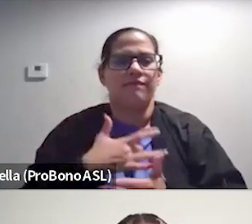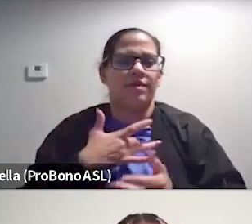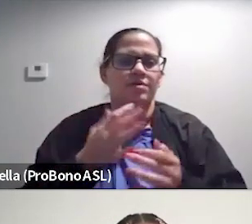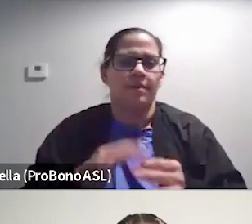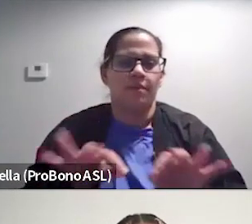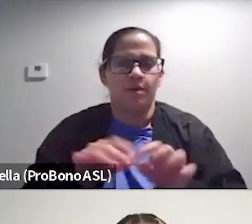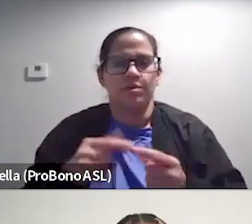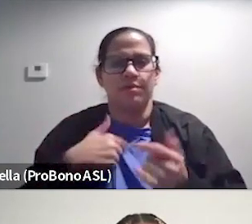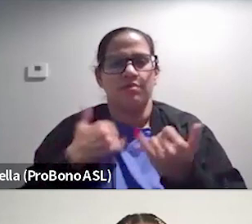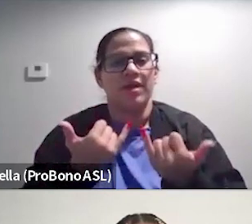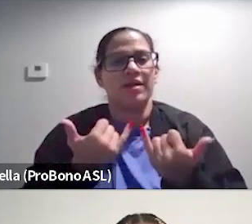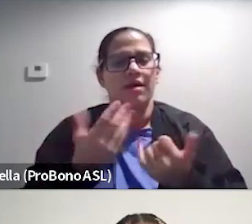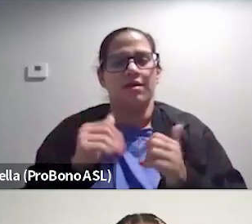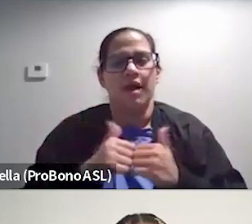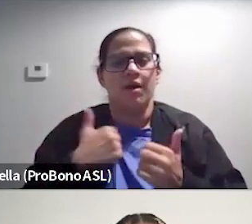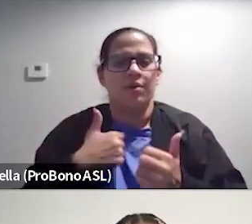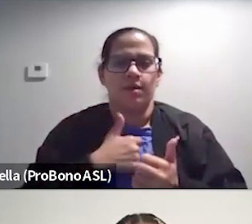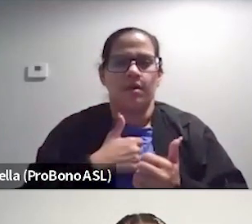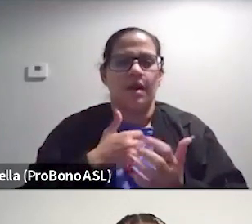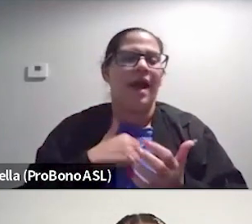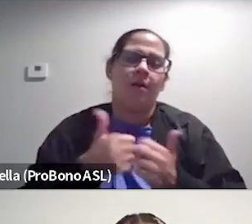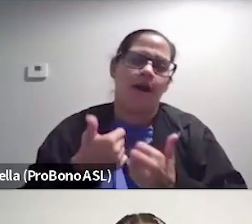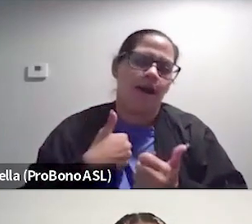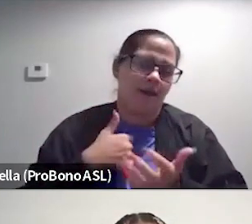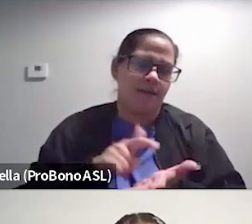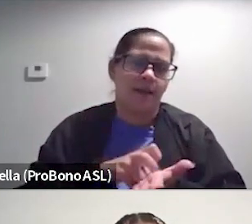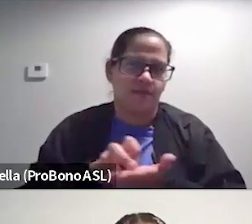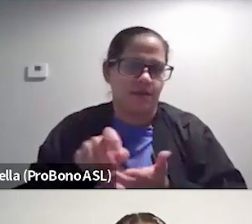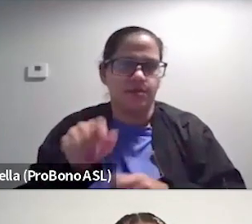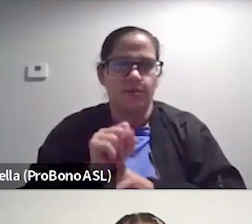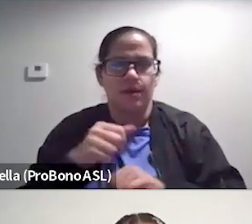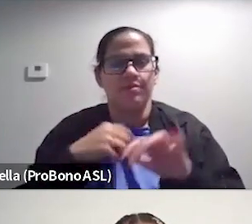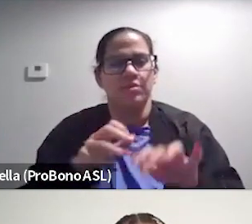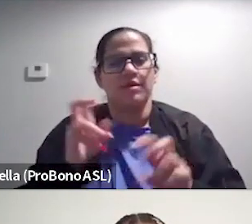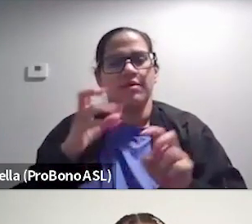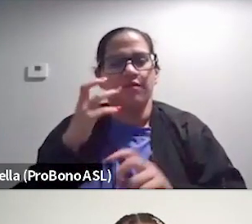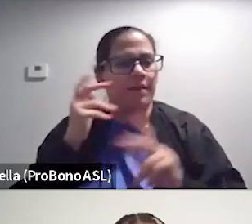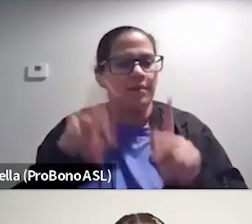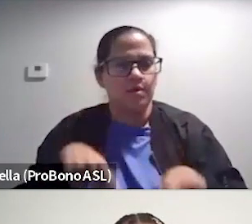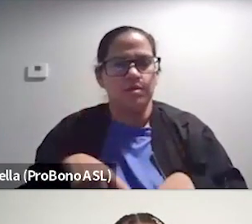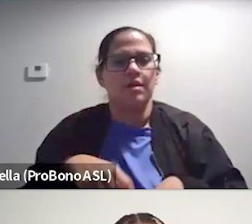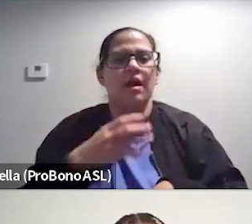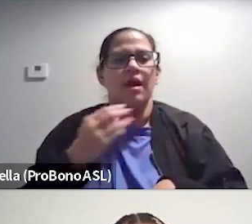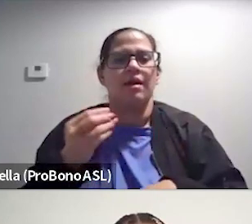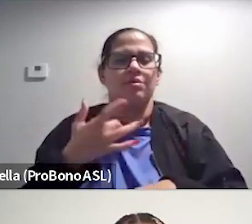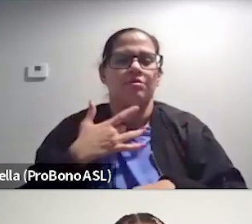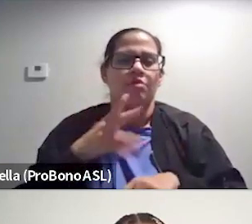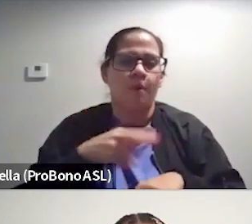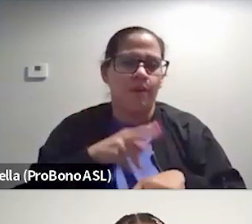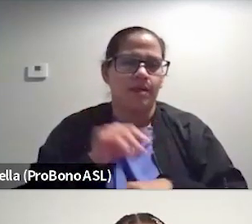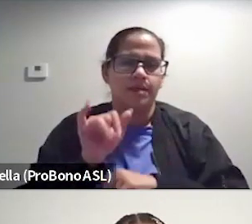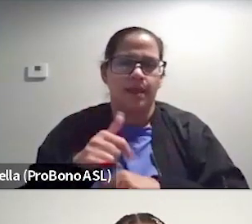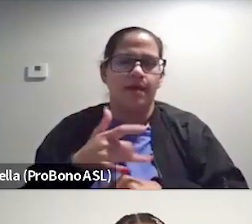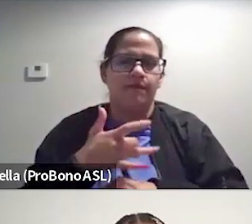to me right now and how we, how I navigate this work I'm doing as a fat person and normalizing that